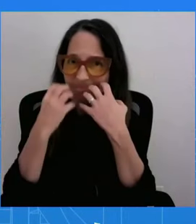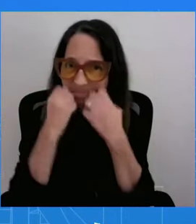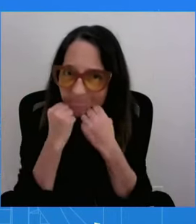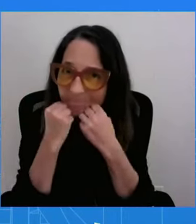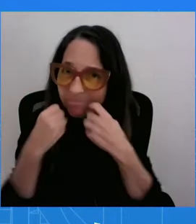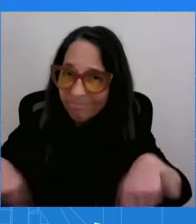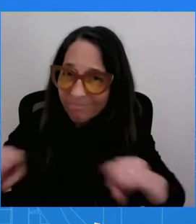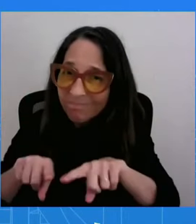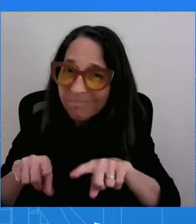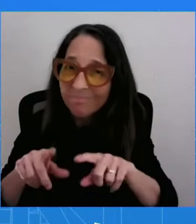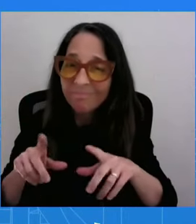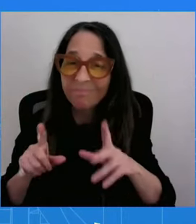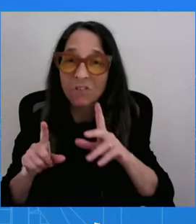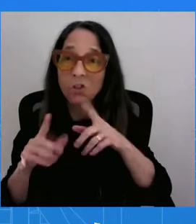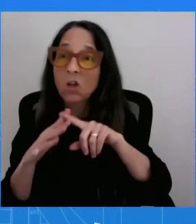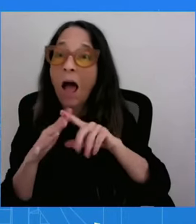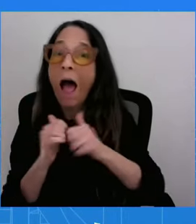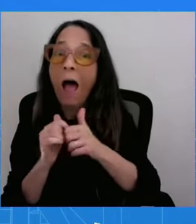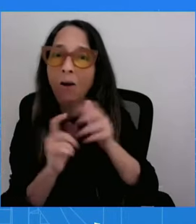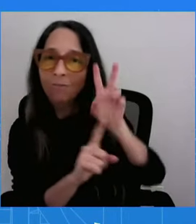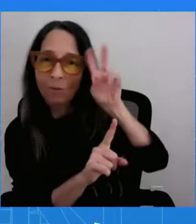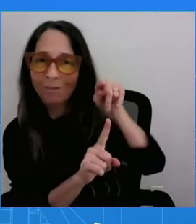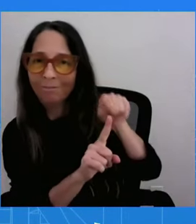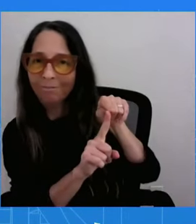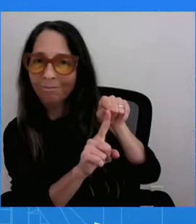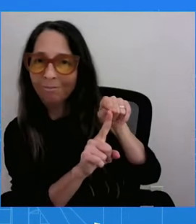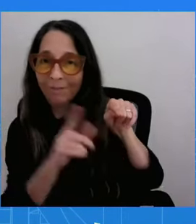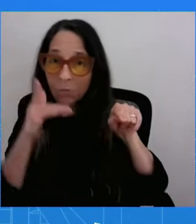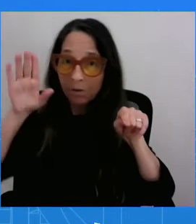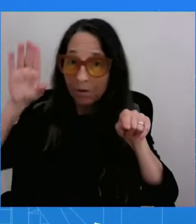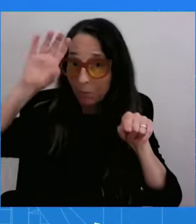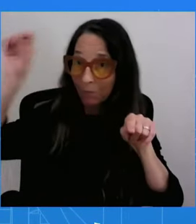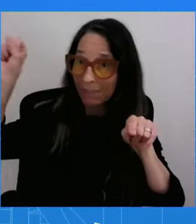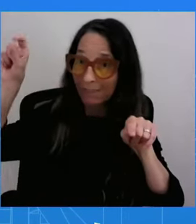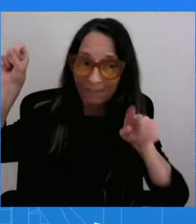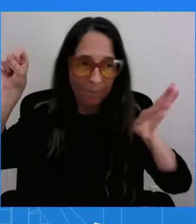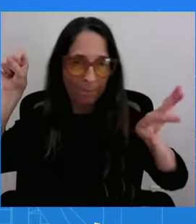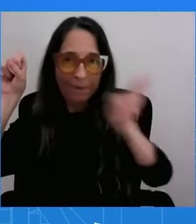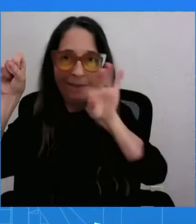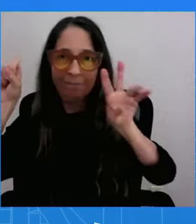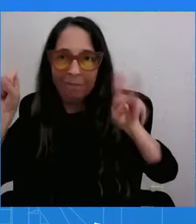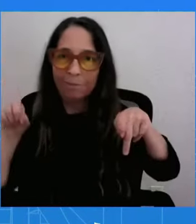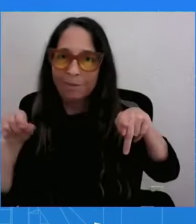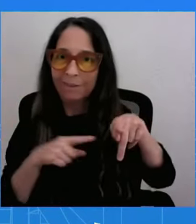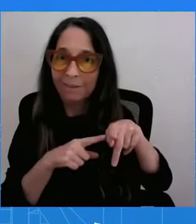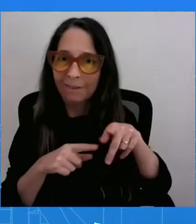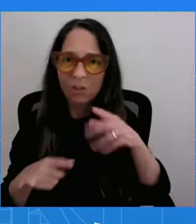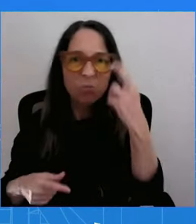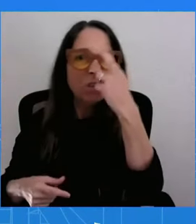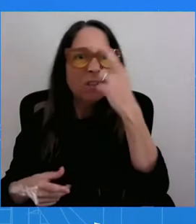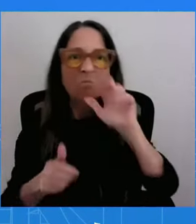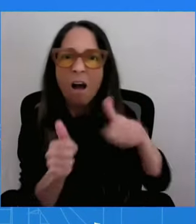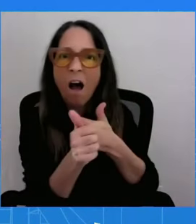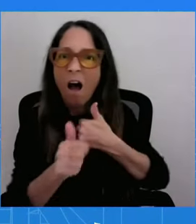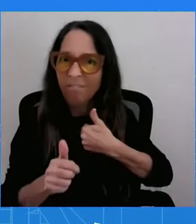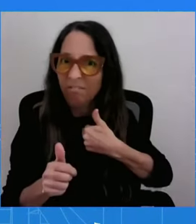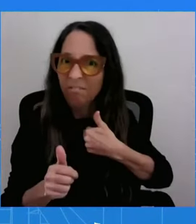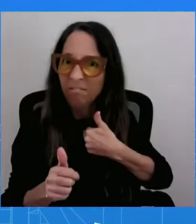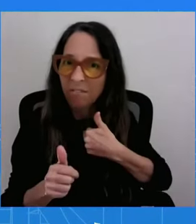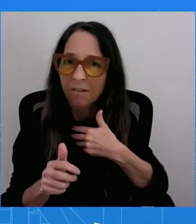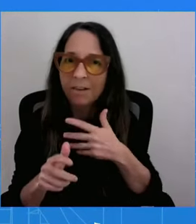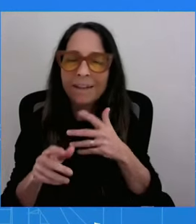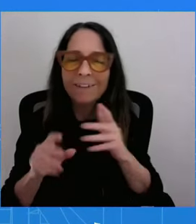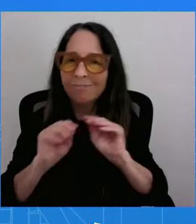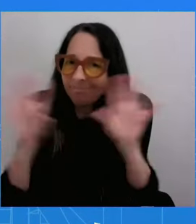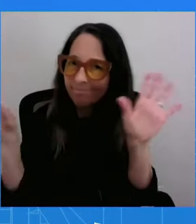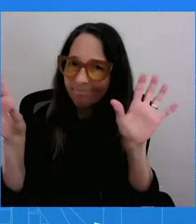pick her as his running mate. And he was very purposeful, mindful. She was obviously experienced. and he